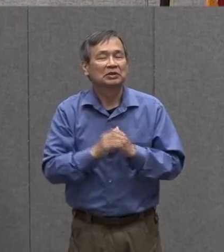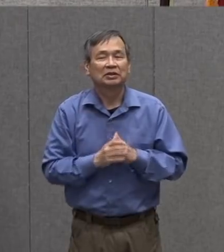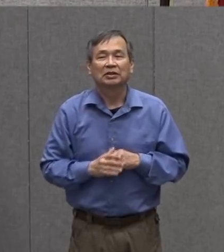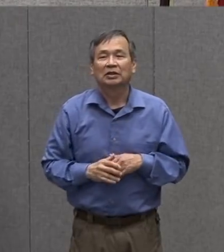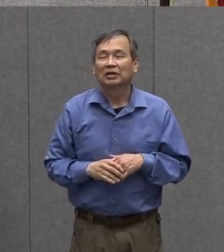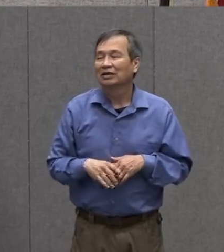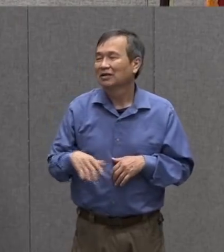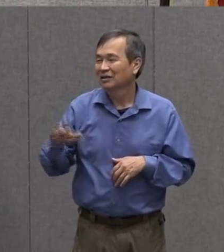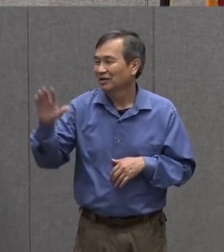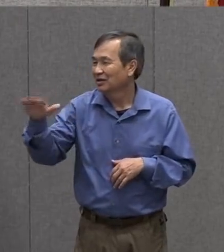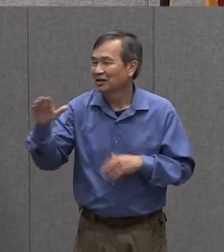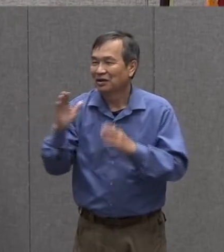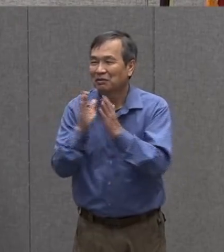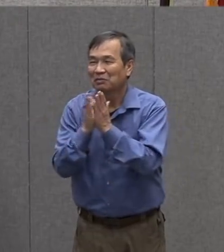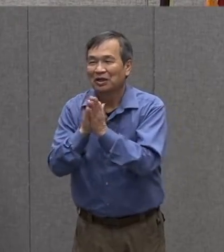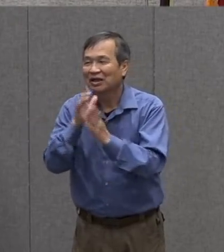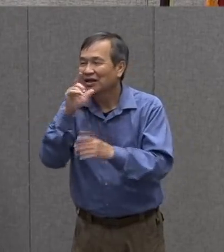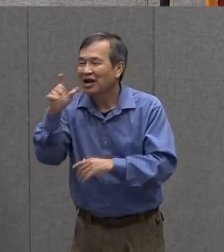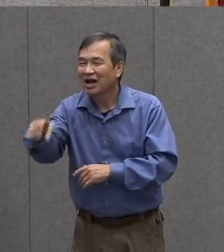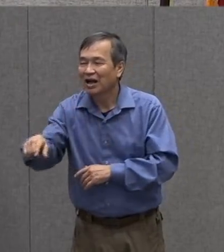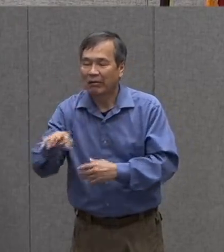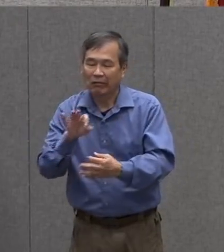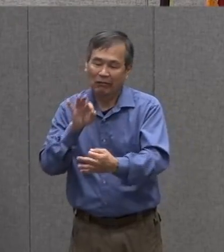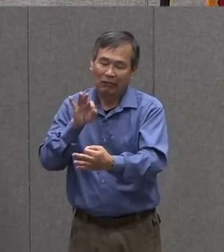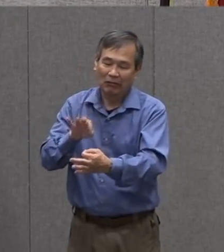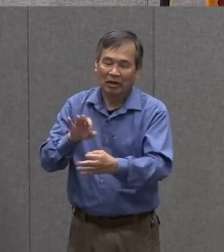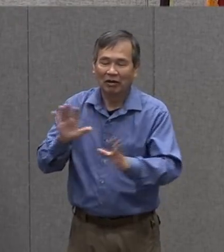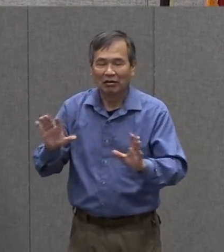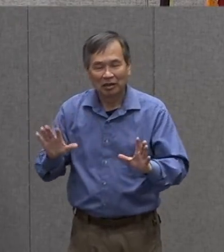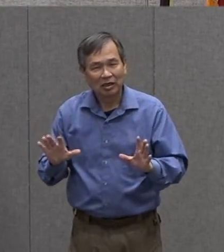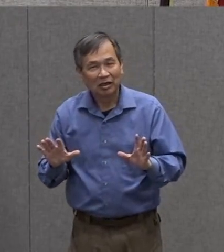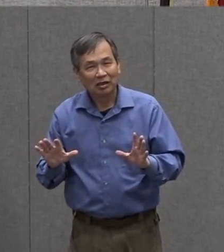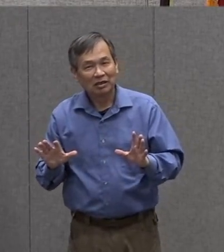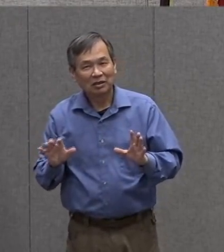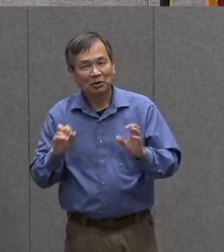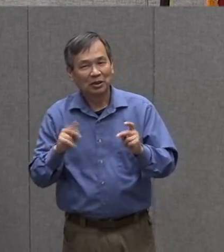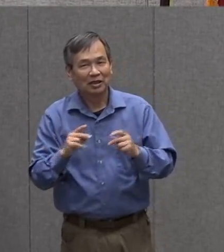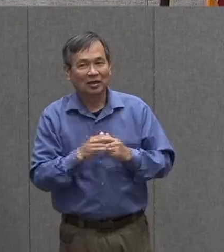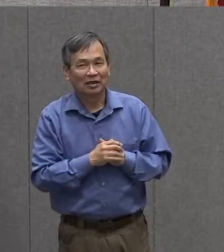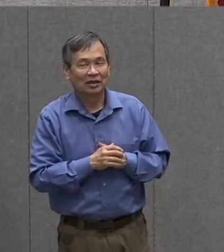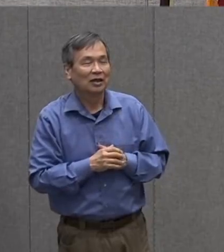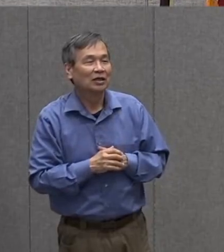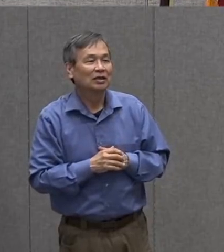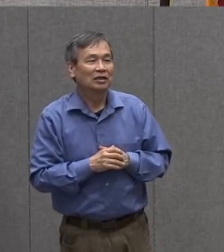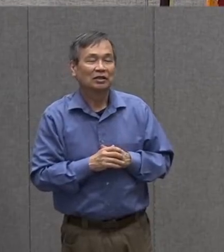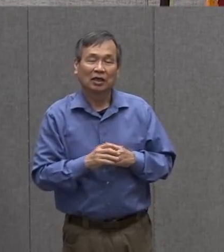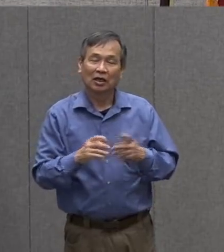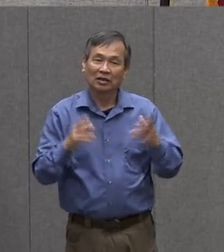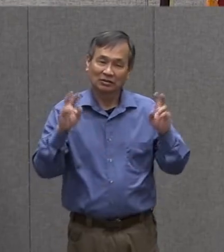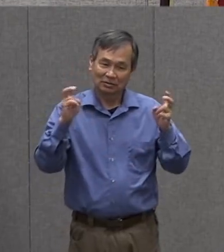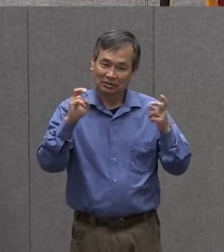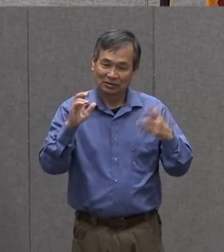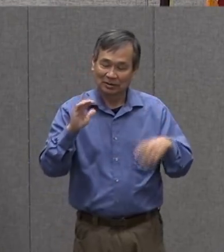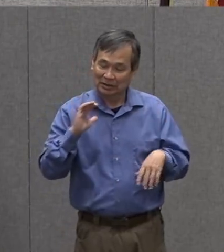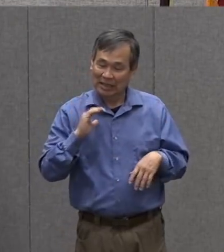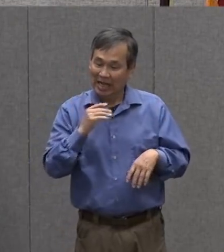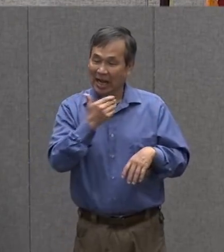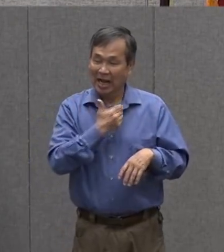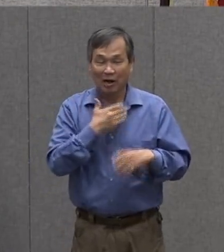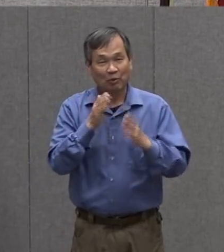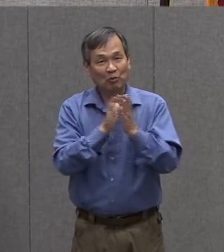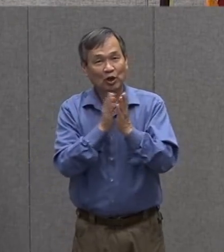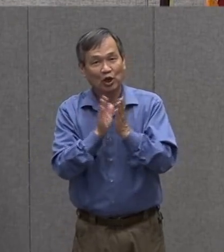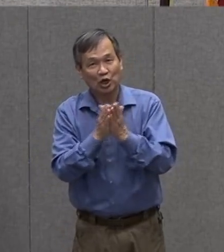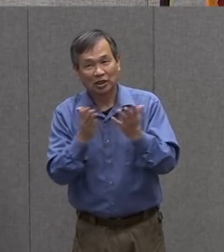books don't have to be perfect it's mine the important thing is that it's ours and